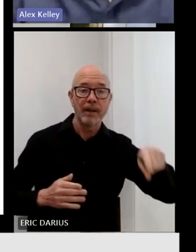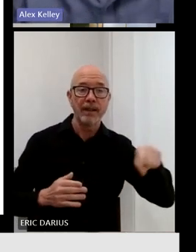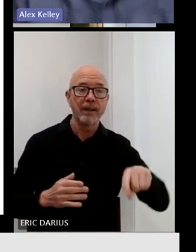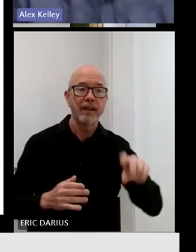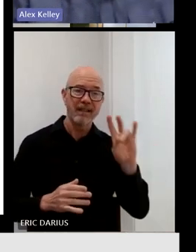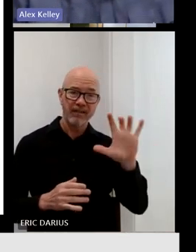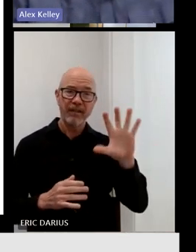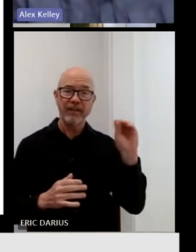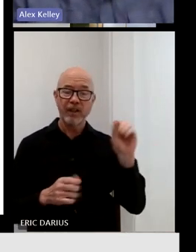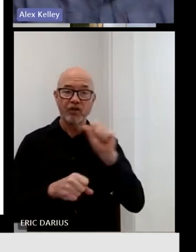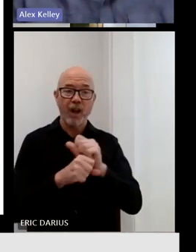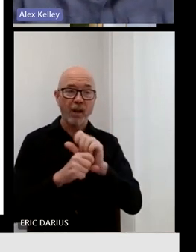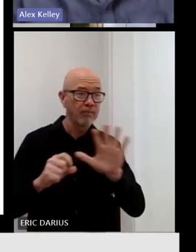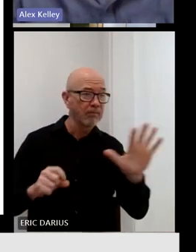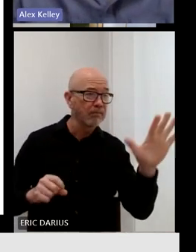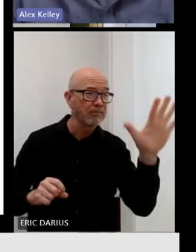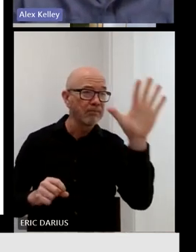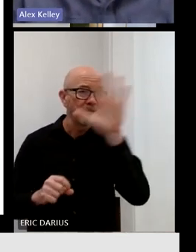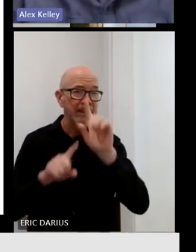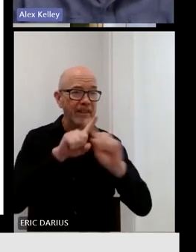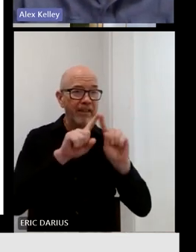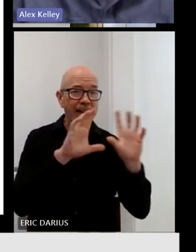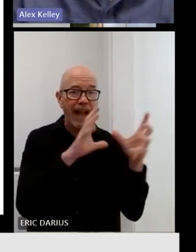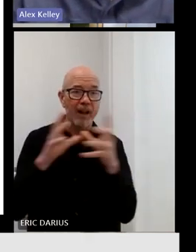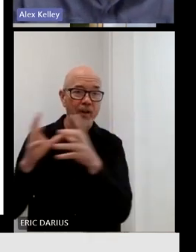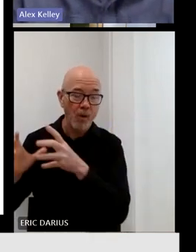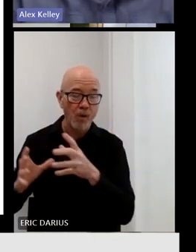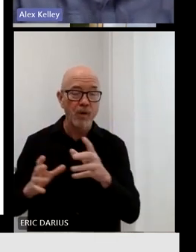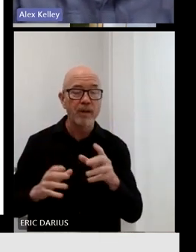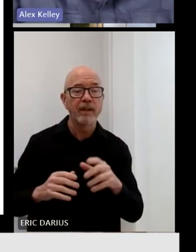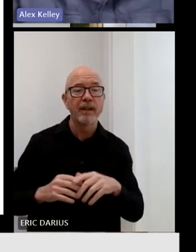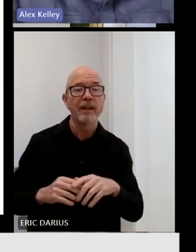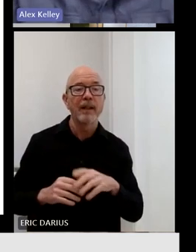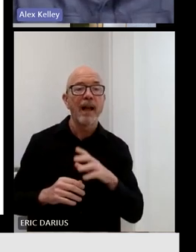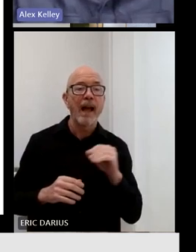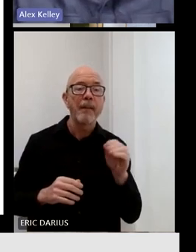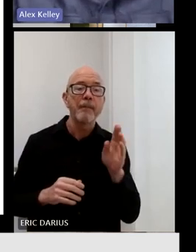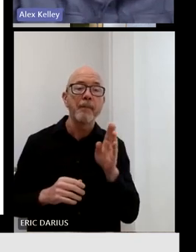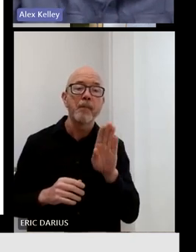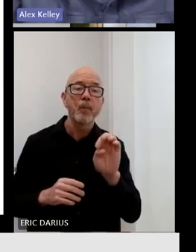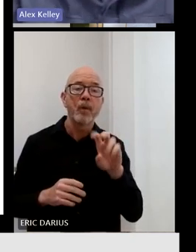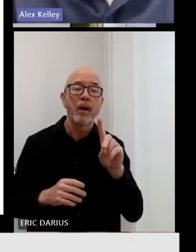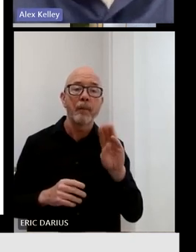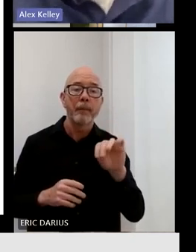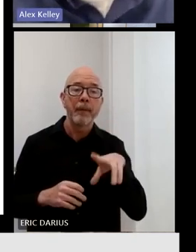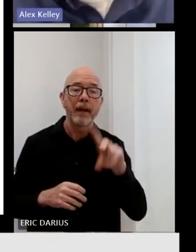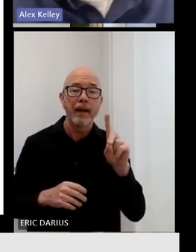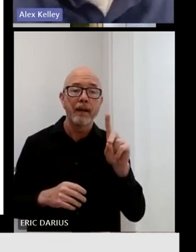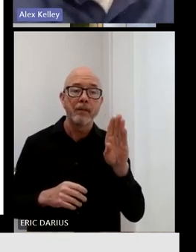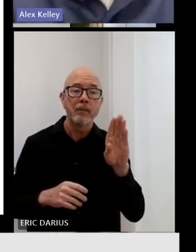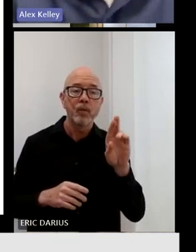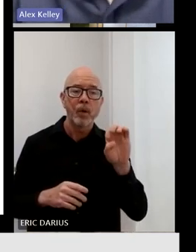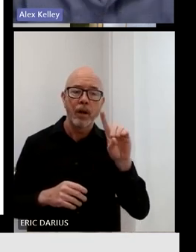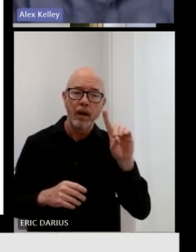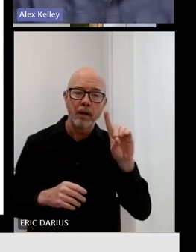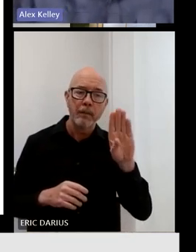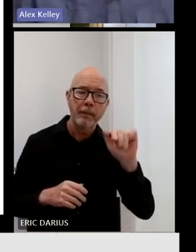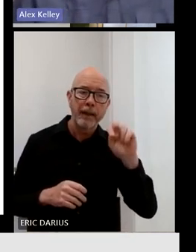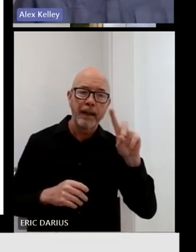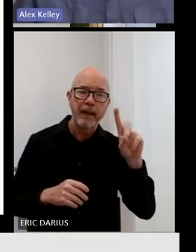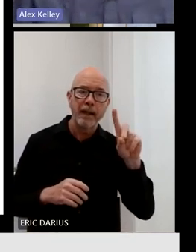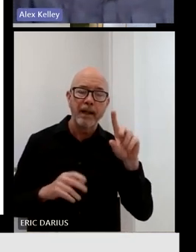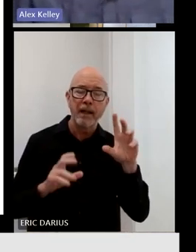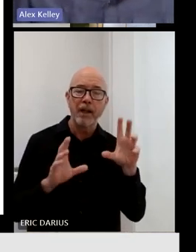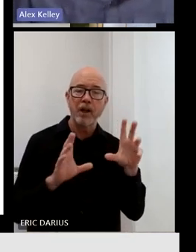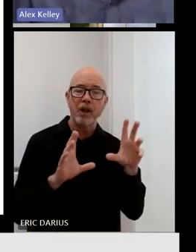a number of categories. And given the challenges of broadband, the broadband trades, essentially, you often